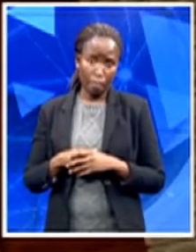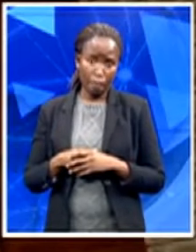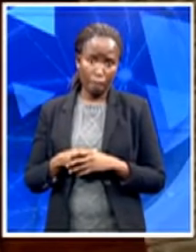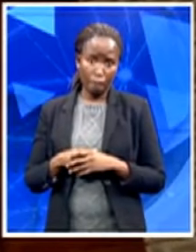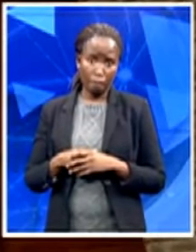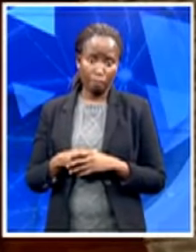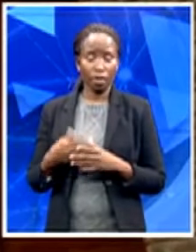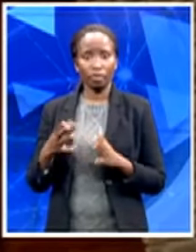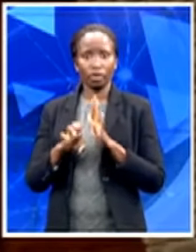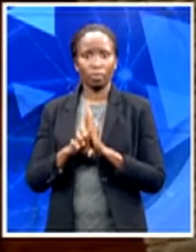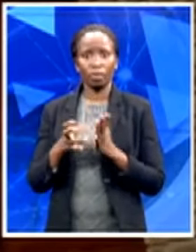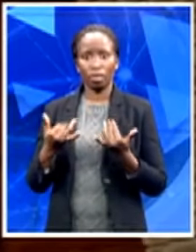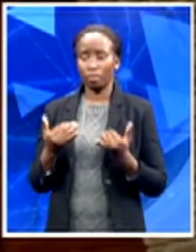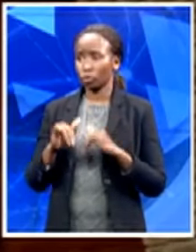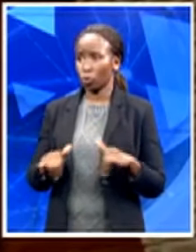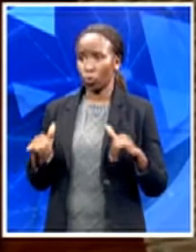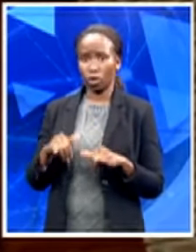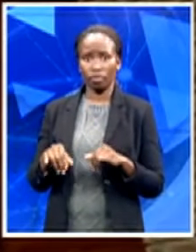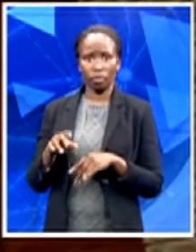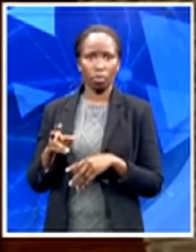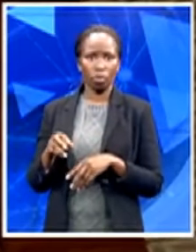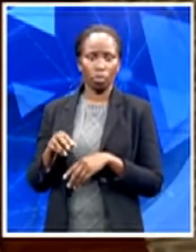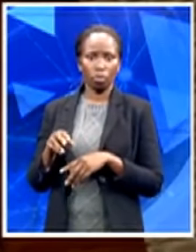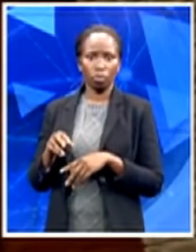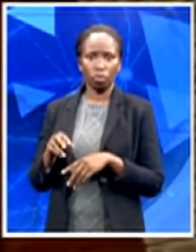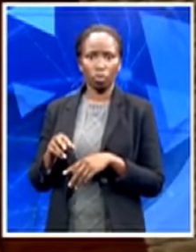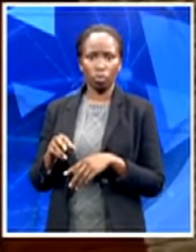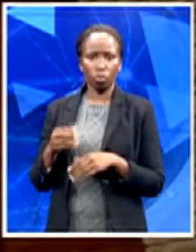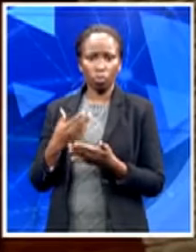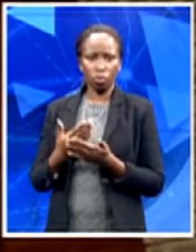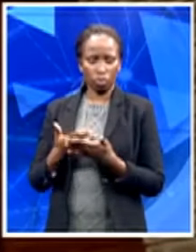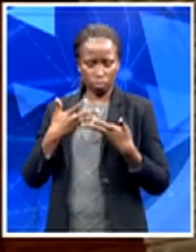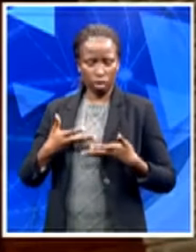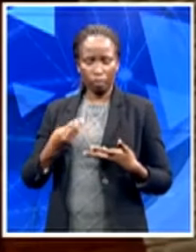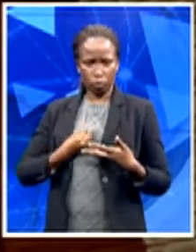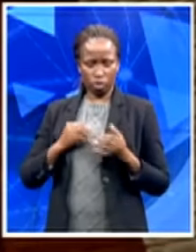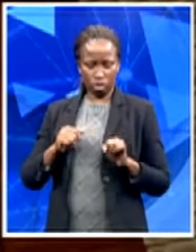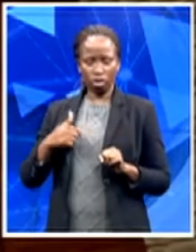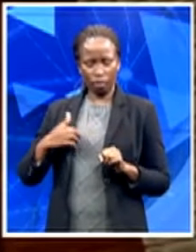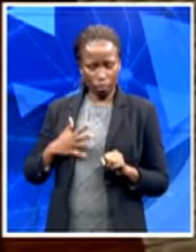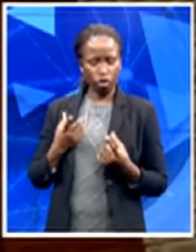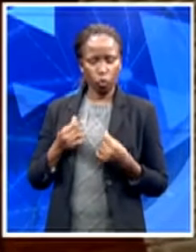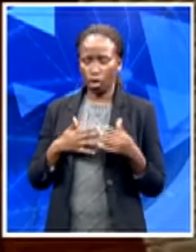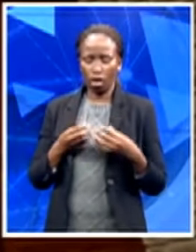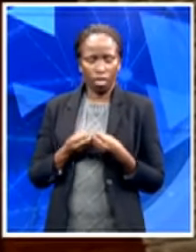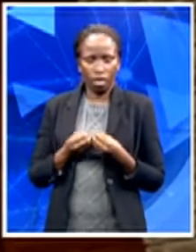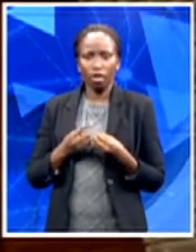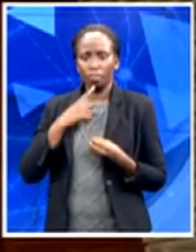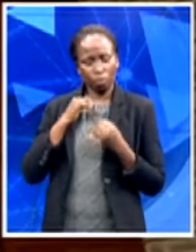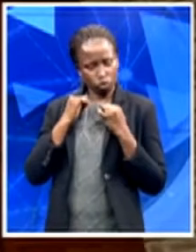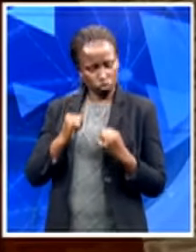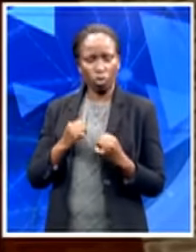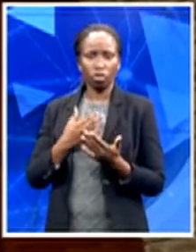youth. As a result, I'm willing to do anything else, because I'm strong enough to work. In fact, the experience, as I was saying to you,